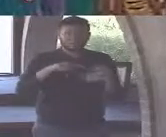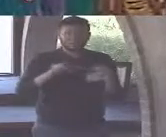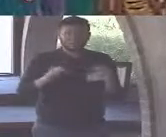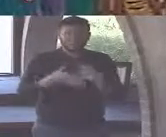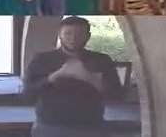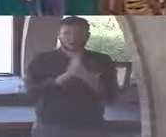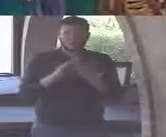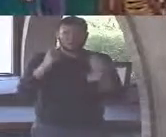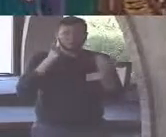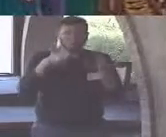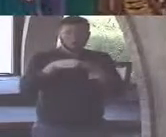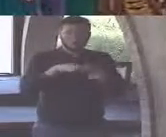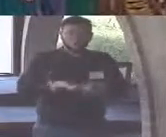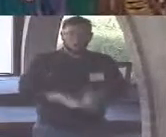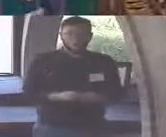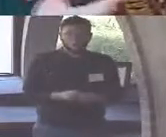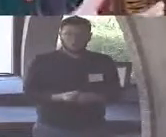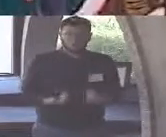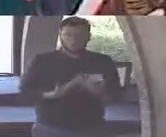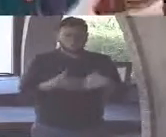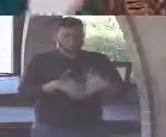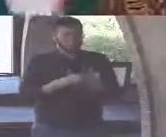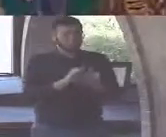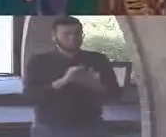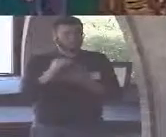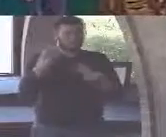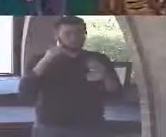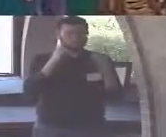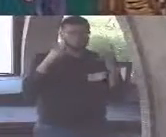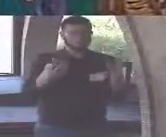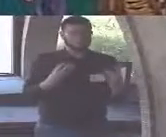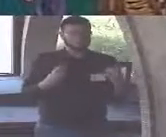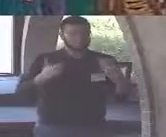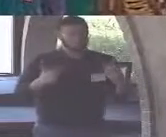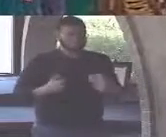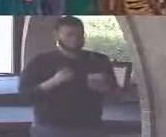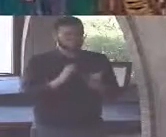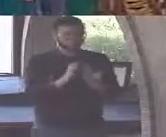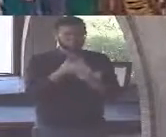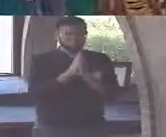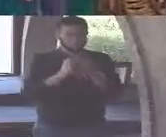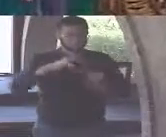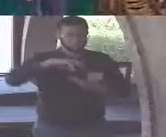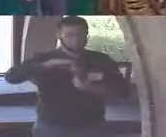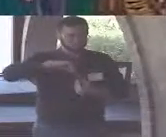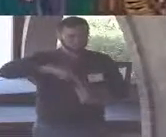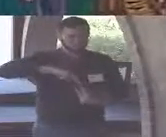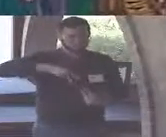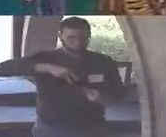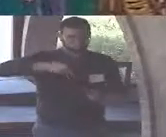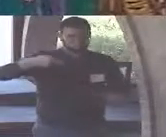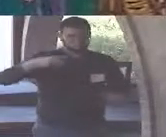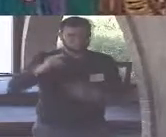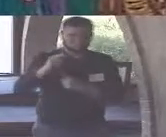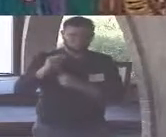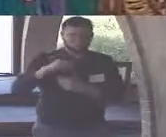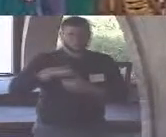streams of mysticism and humanism that make up the double helix of our theological DNA